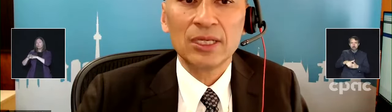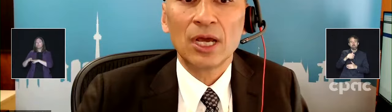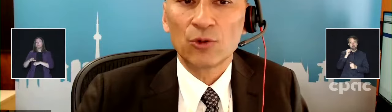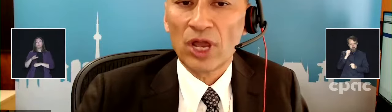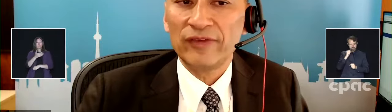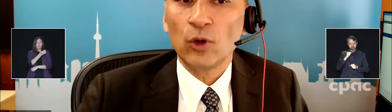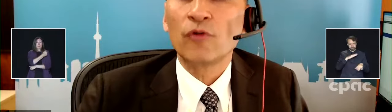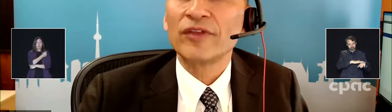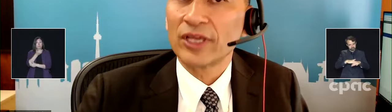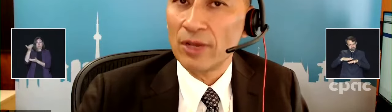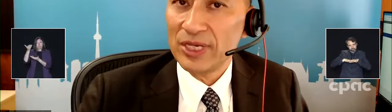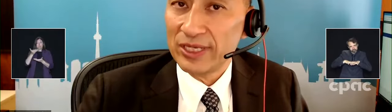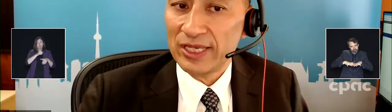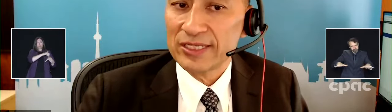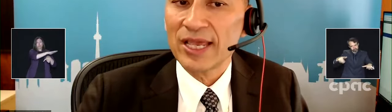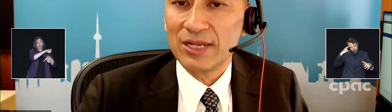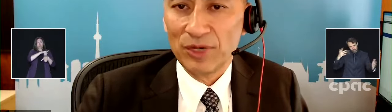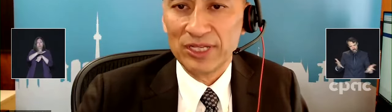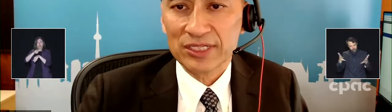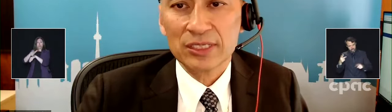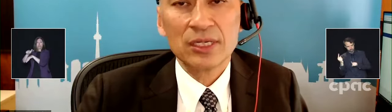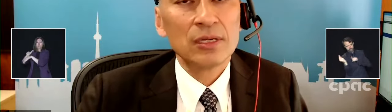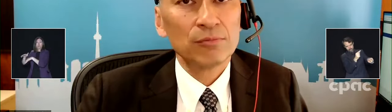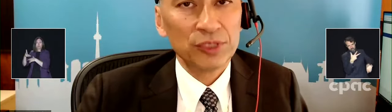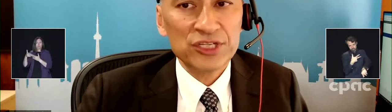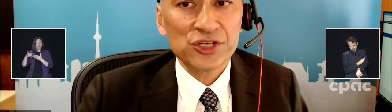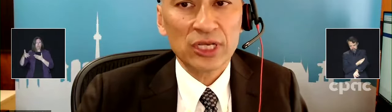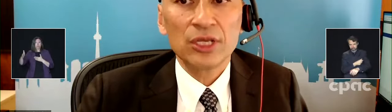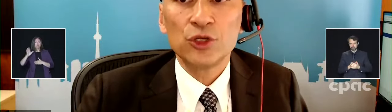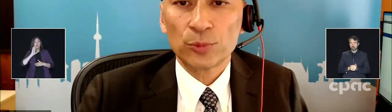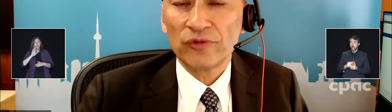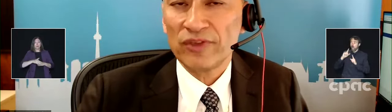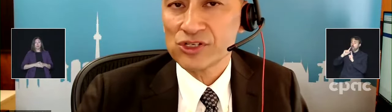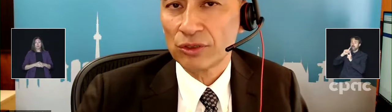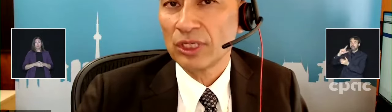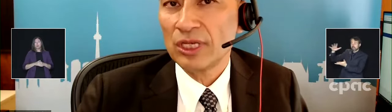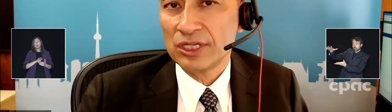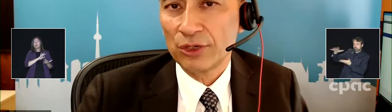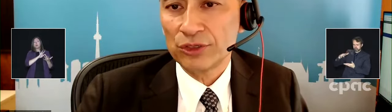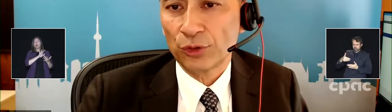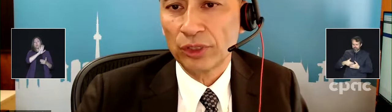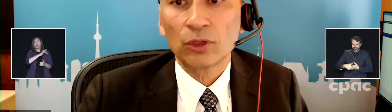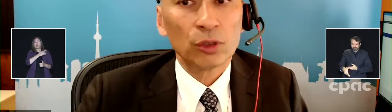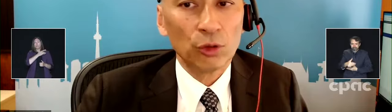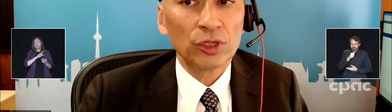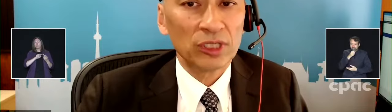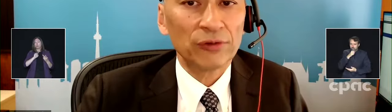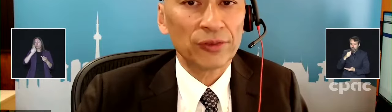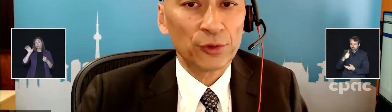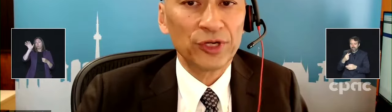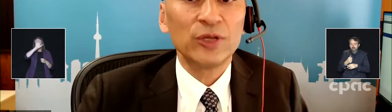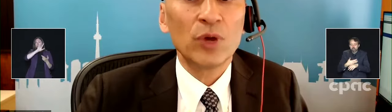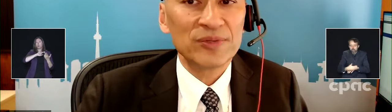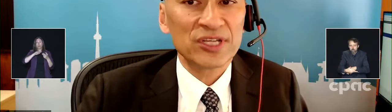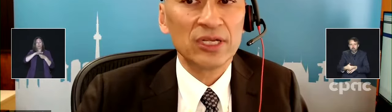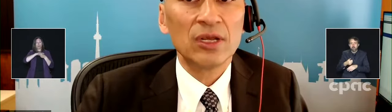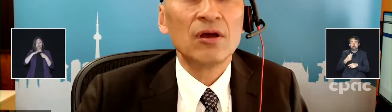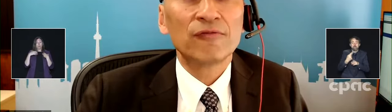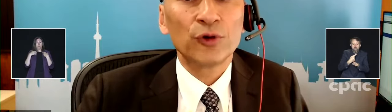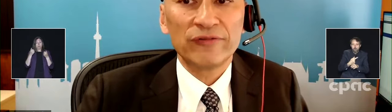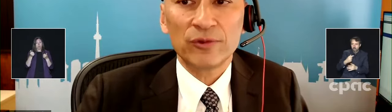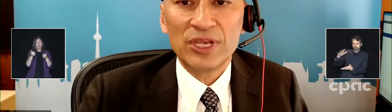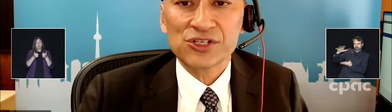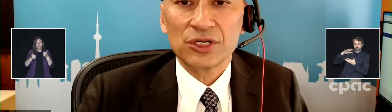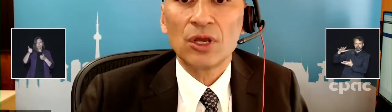will begin arriving over the coming days and months. Please check your provincial, territorial, or local health authority website